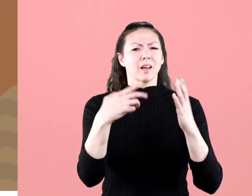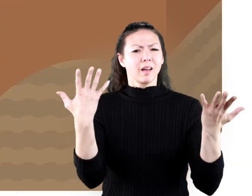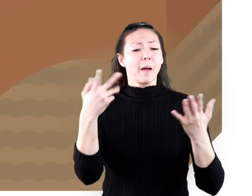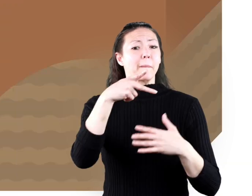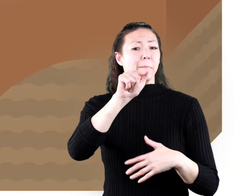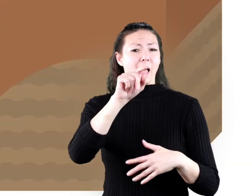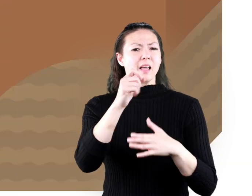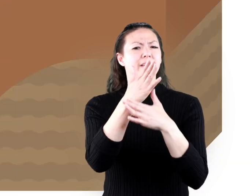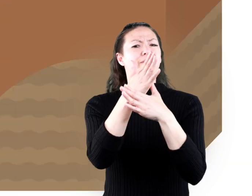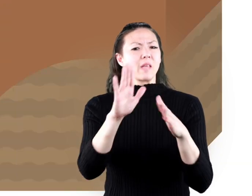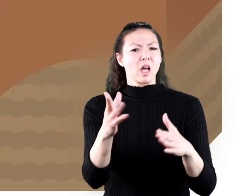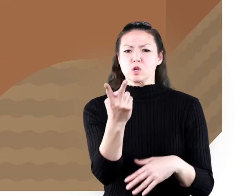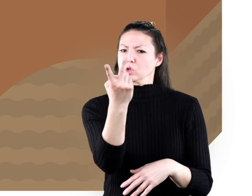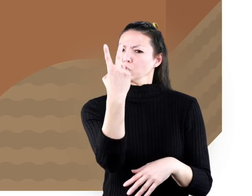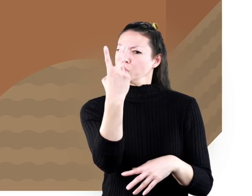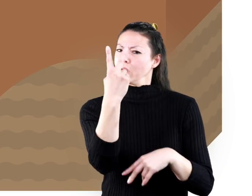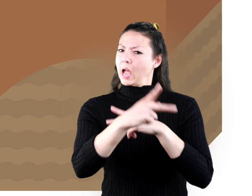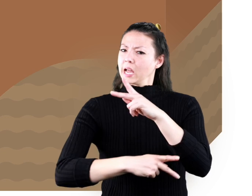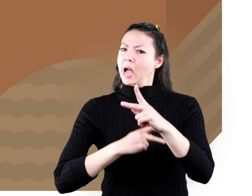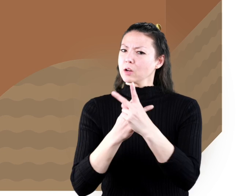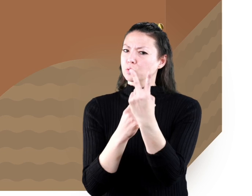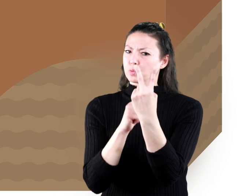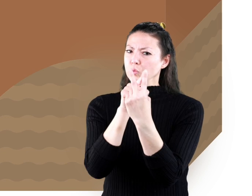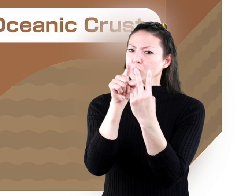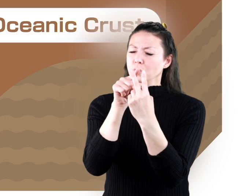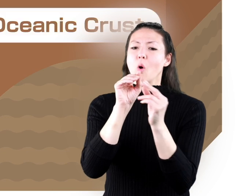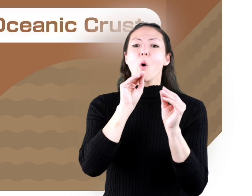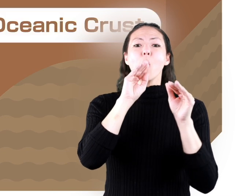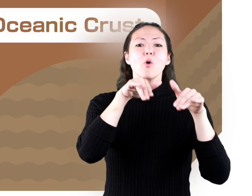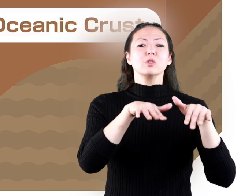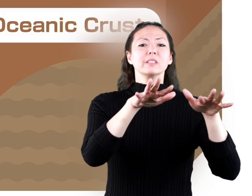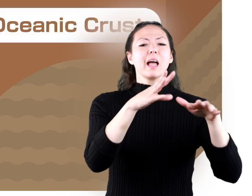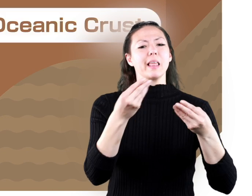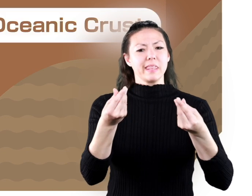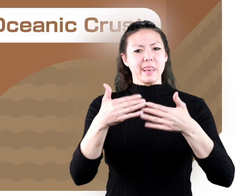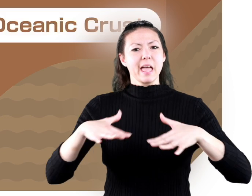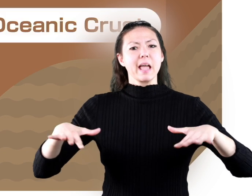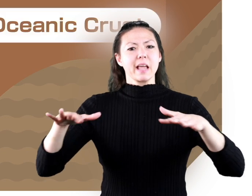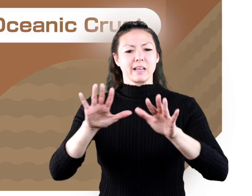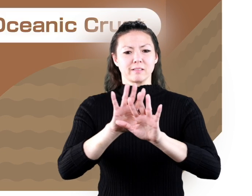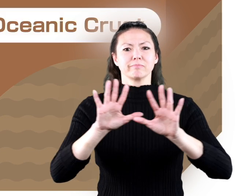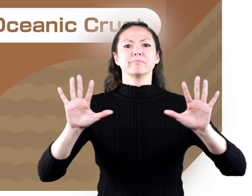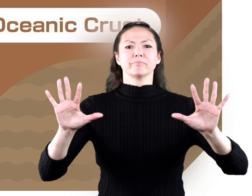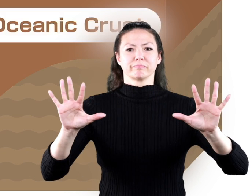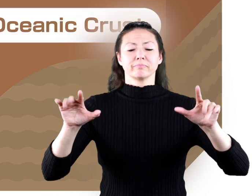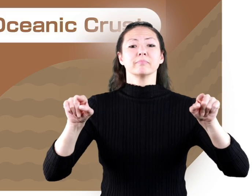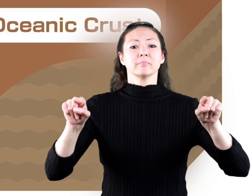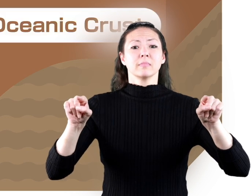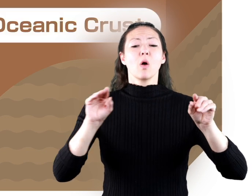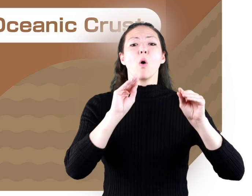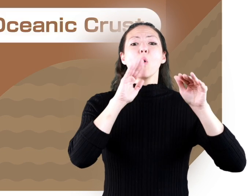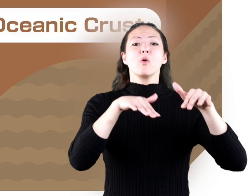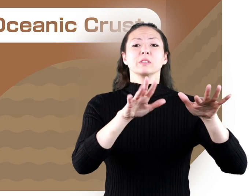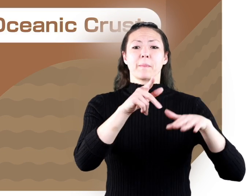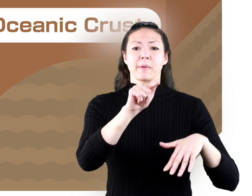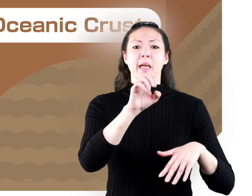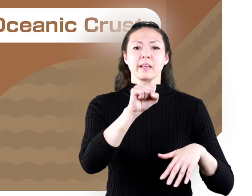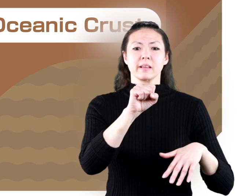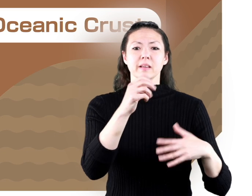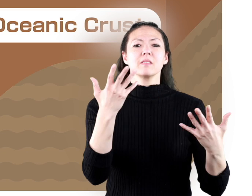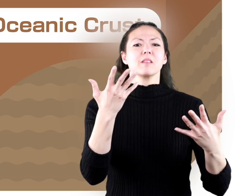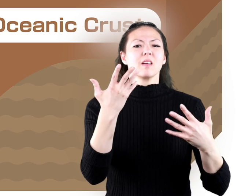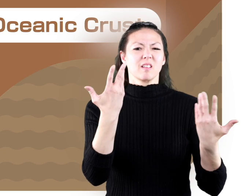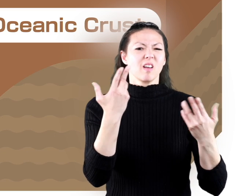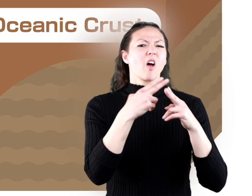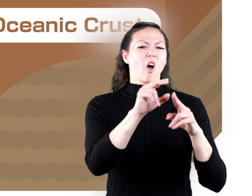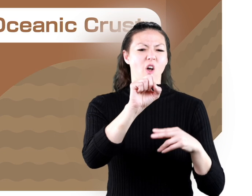plates are divided into two kinds oceanic and continental oceanic plates are made